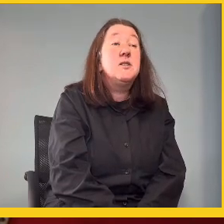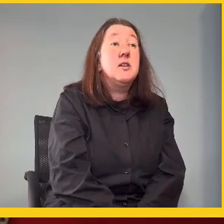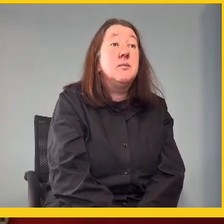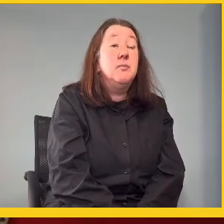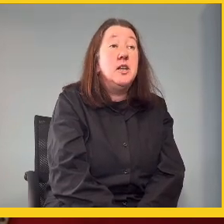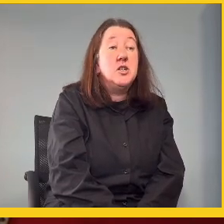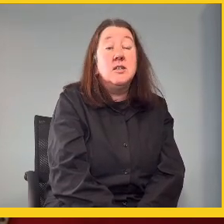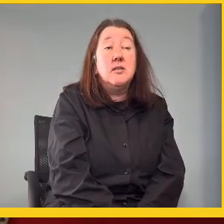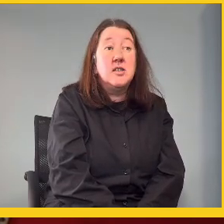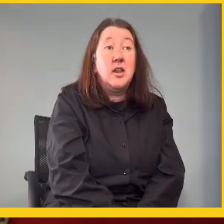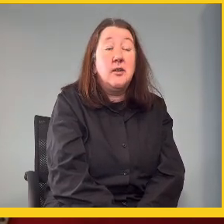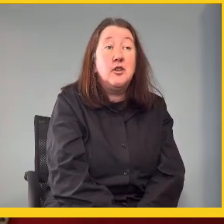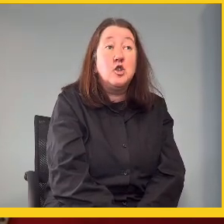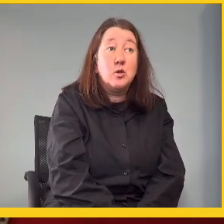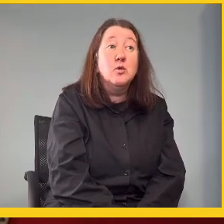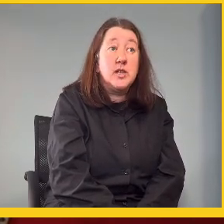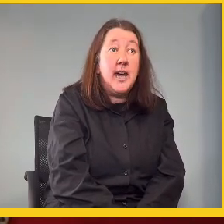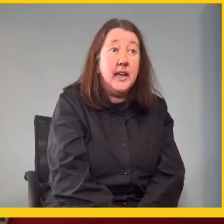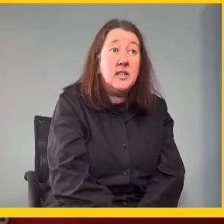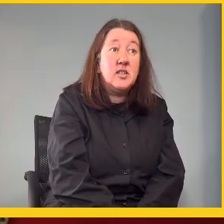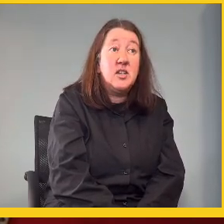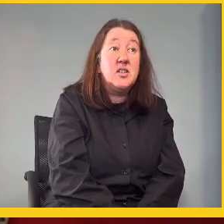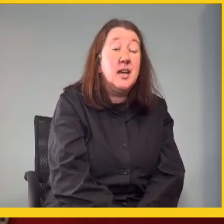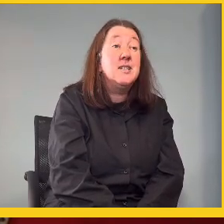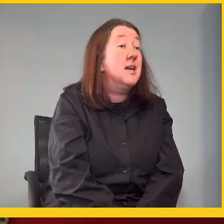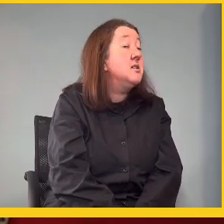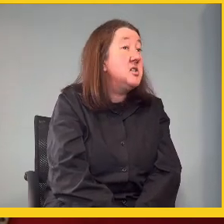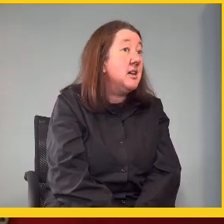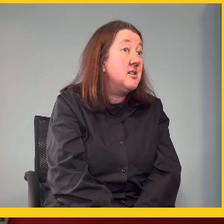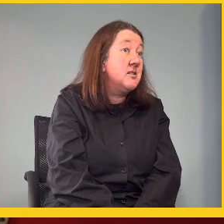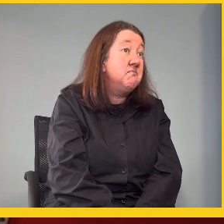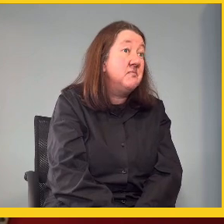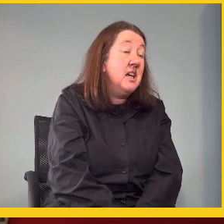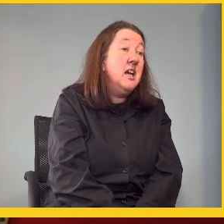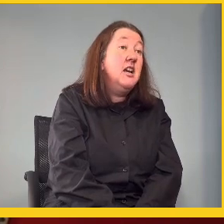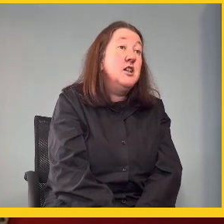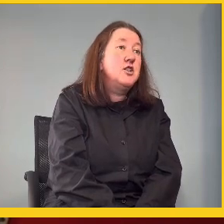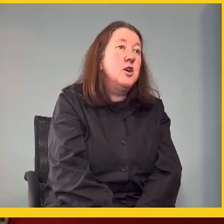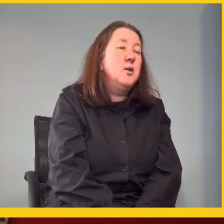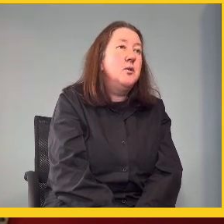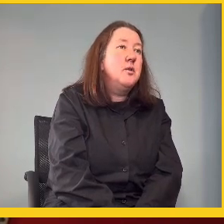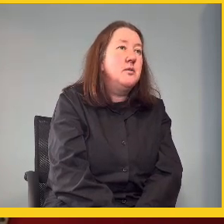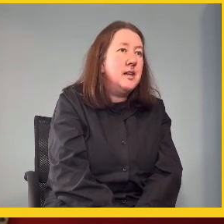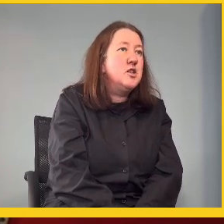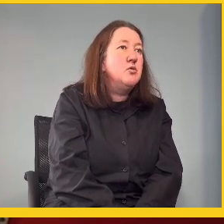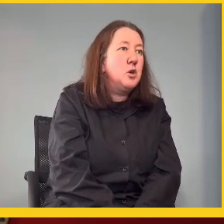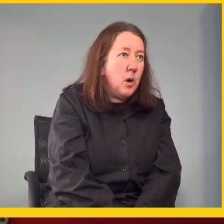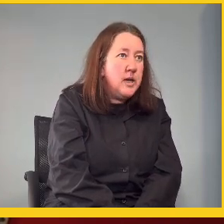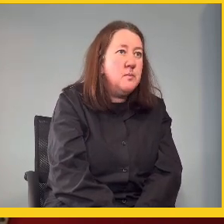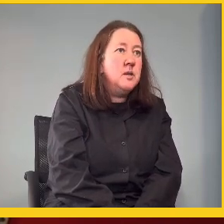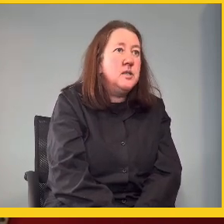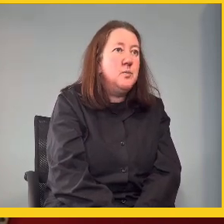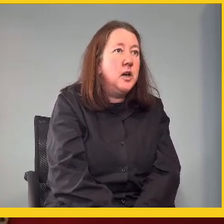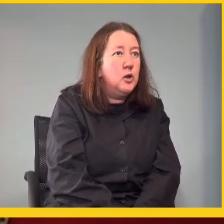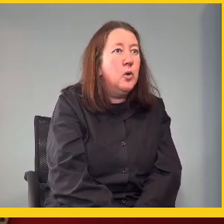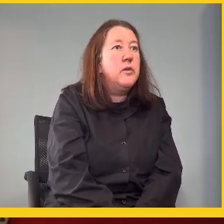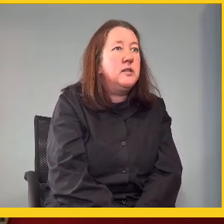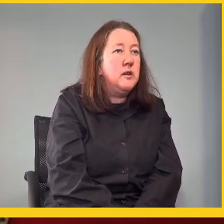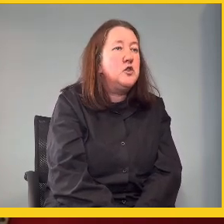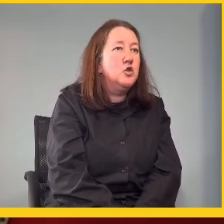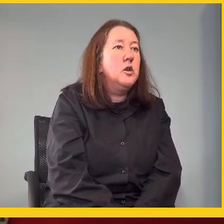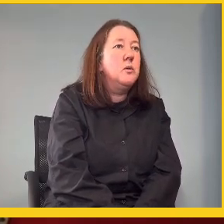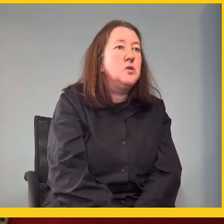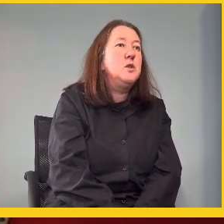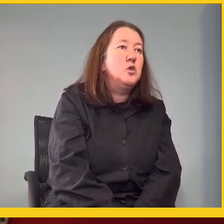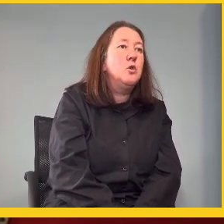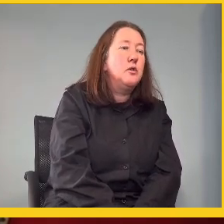is mentioned in the South African schools since 1996. So, that is a requirement by law